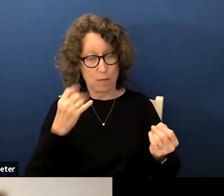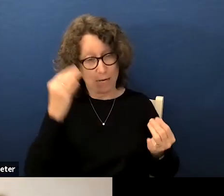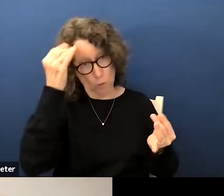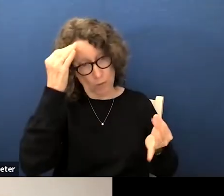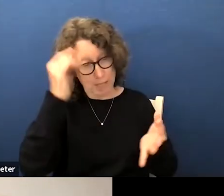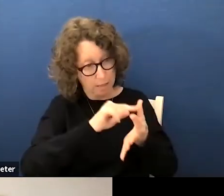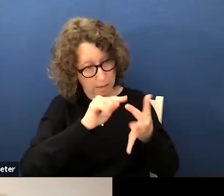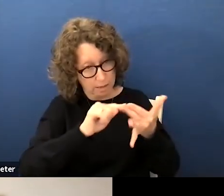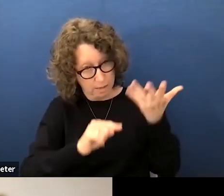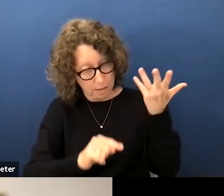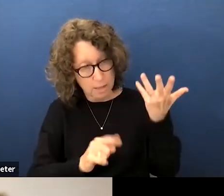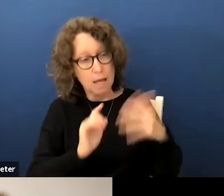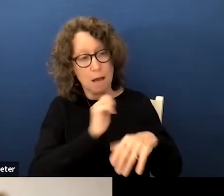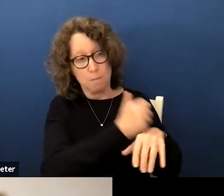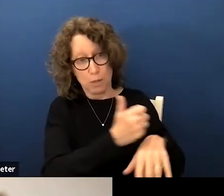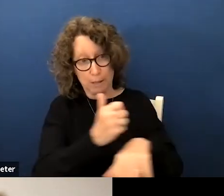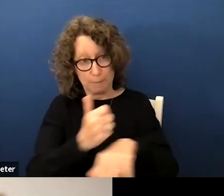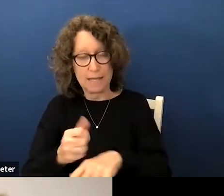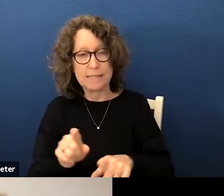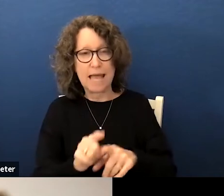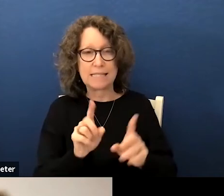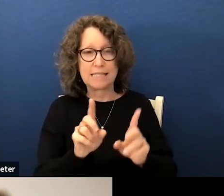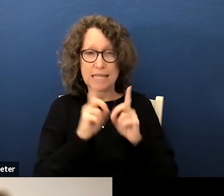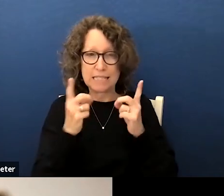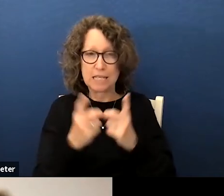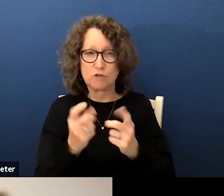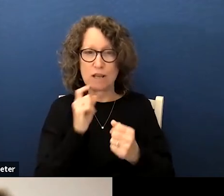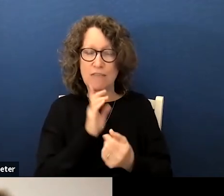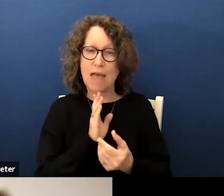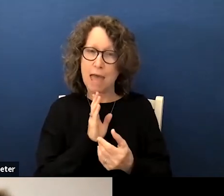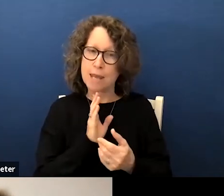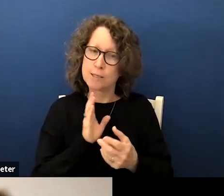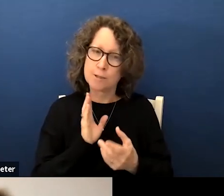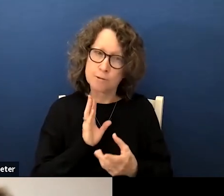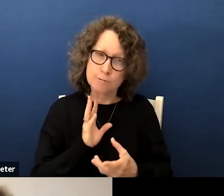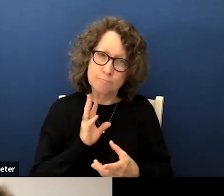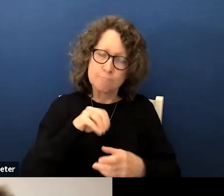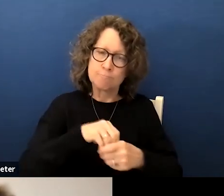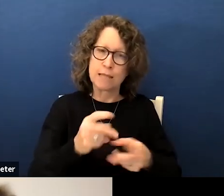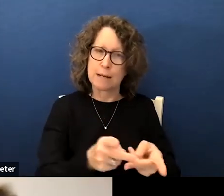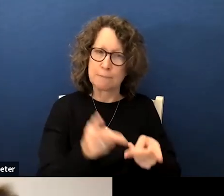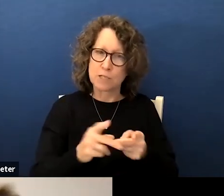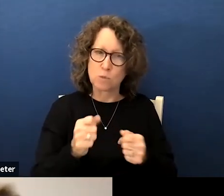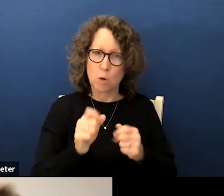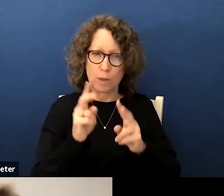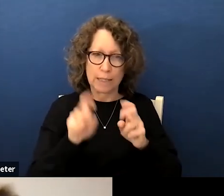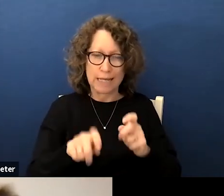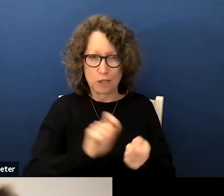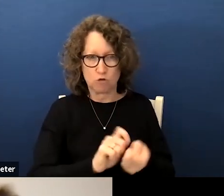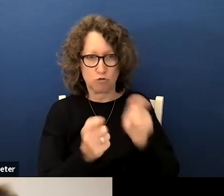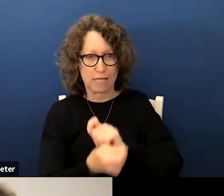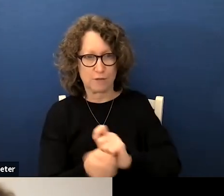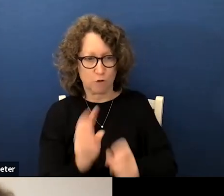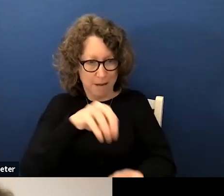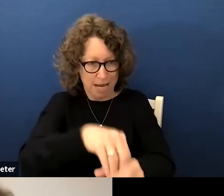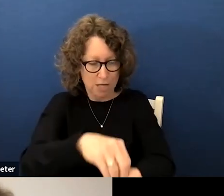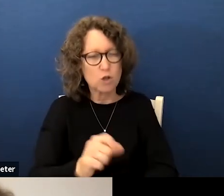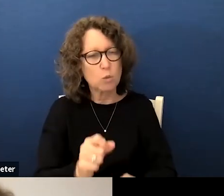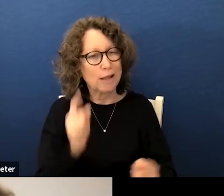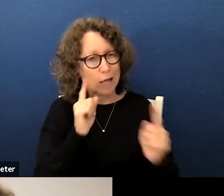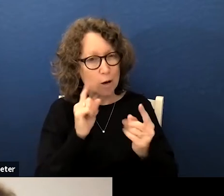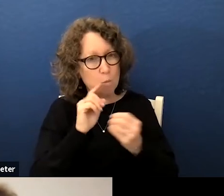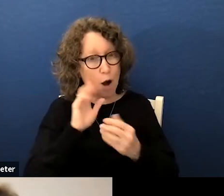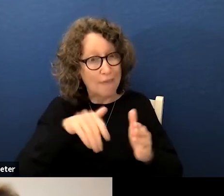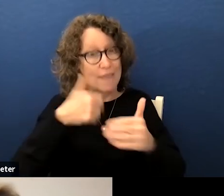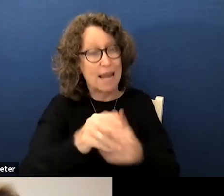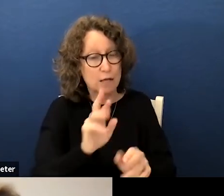putting in place as a district that intervenes in the places where we need transformation and you'll hear more about it in the